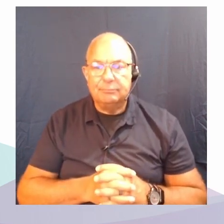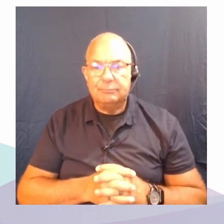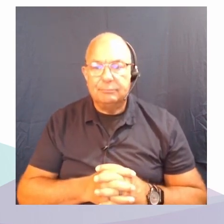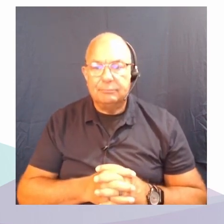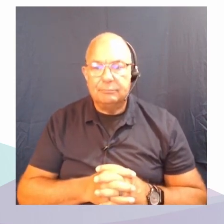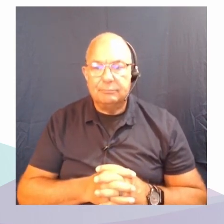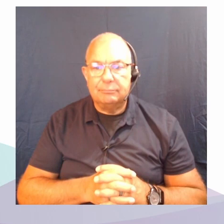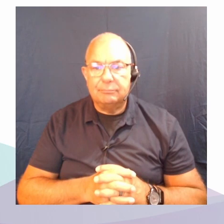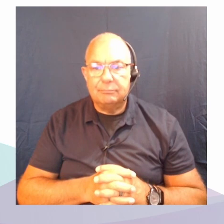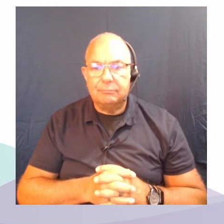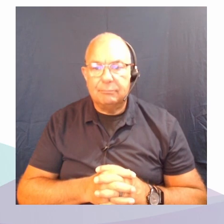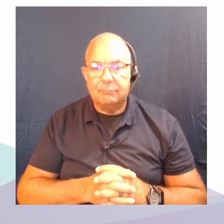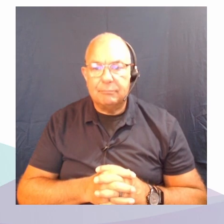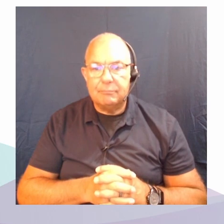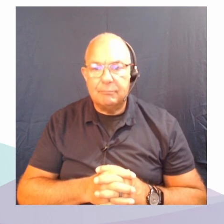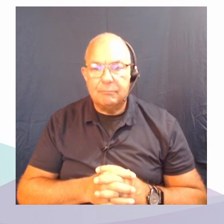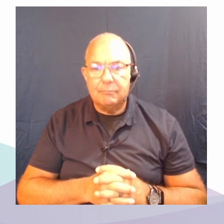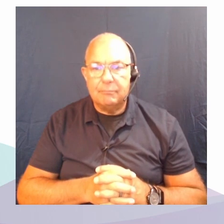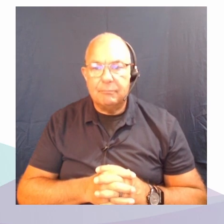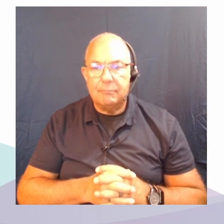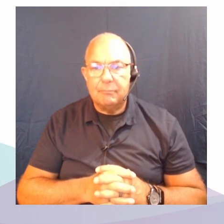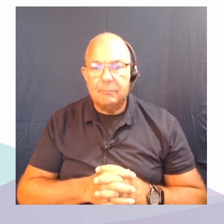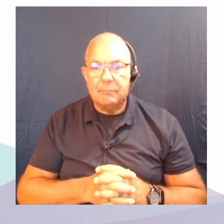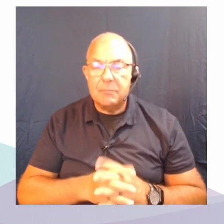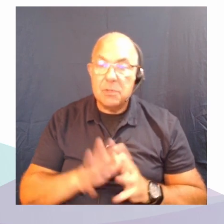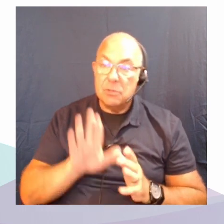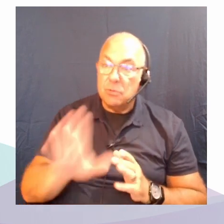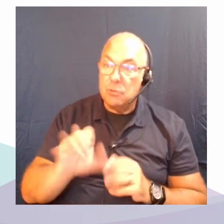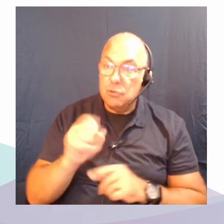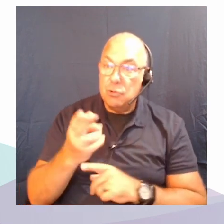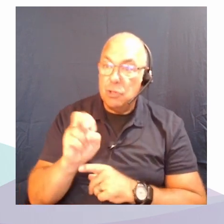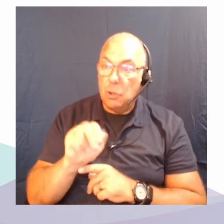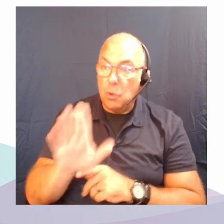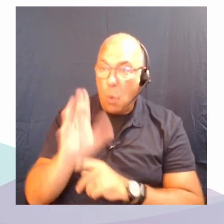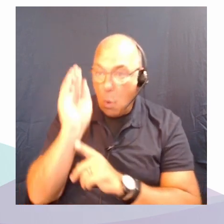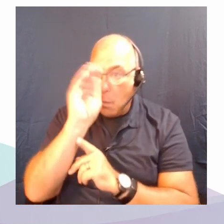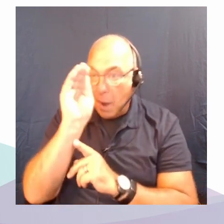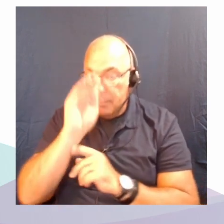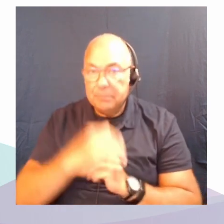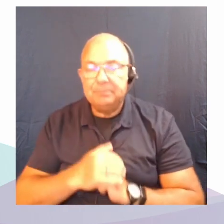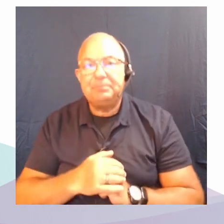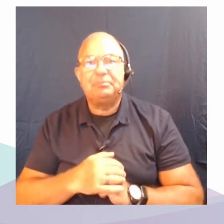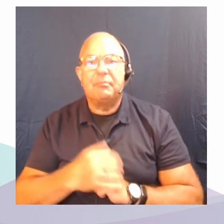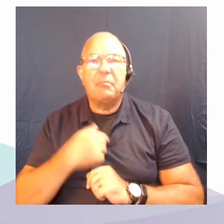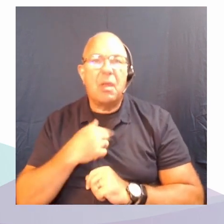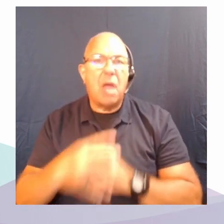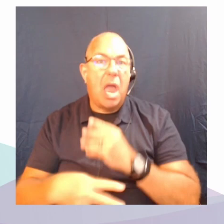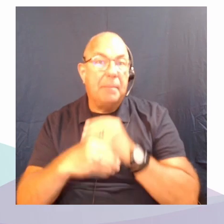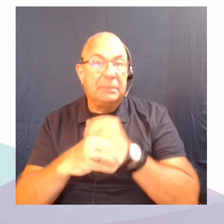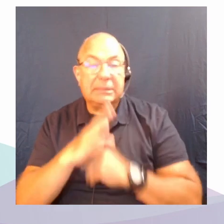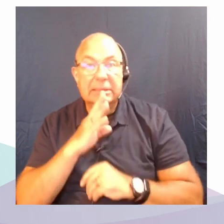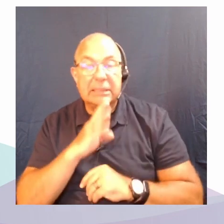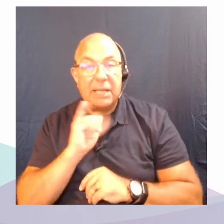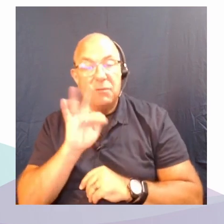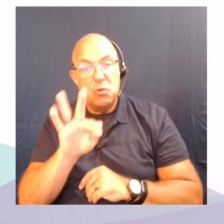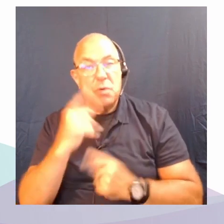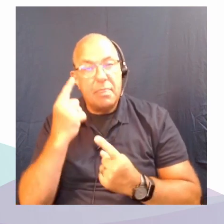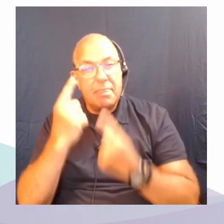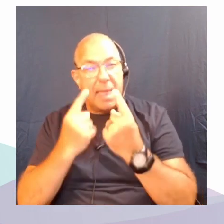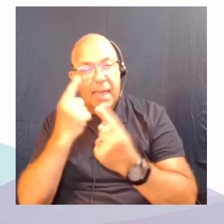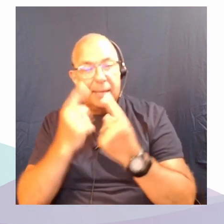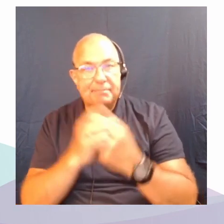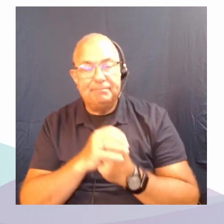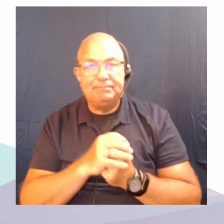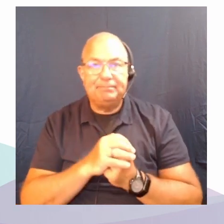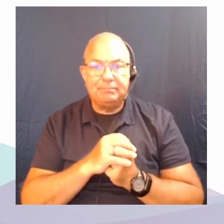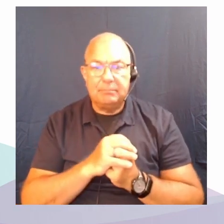Sheena, do you want to jump in on that question? I guess I would also say, too, that if you think about extraction,